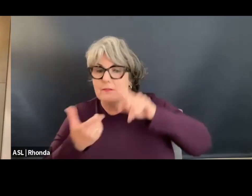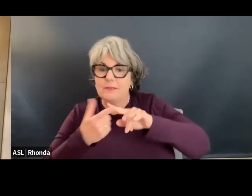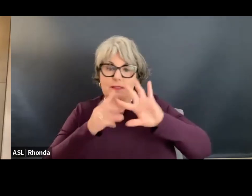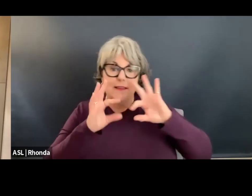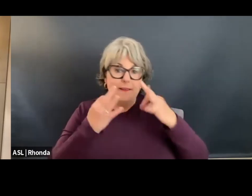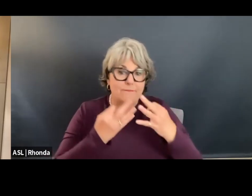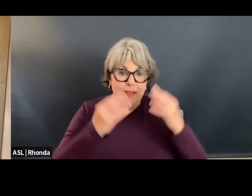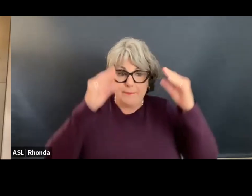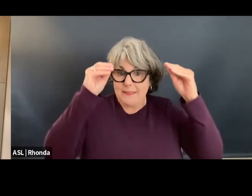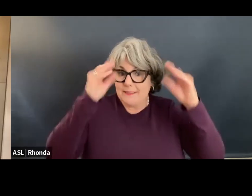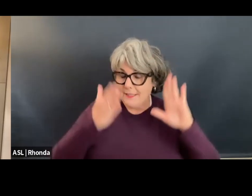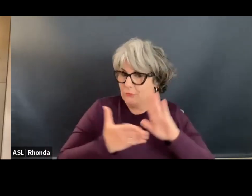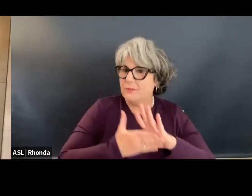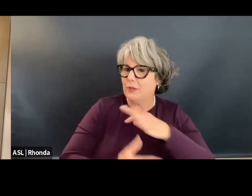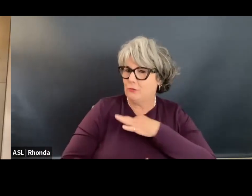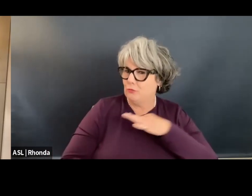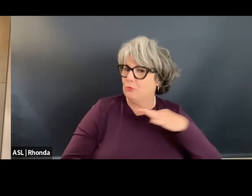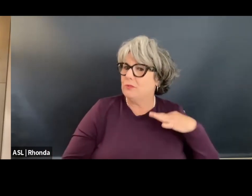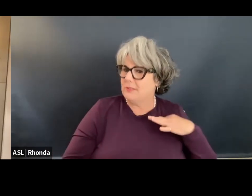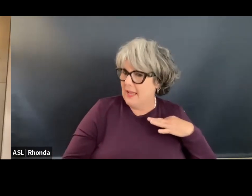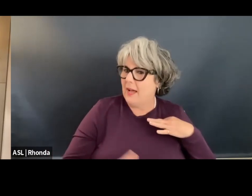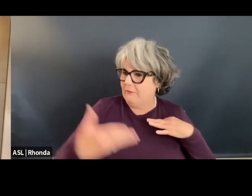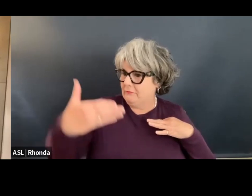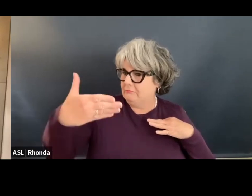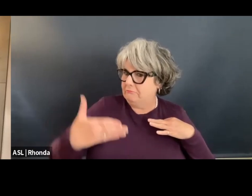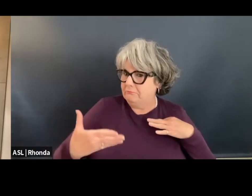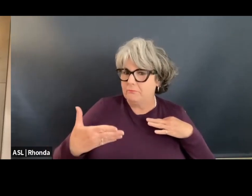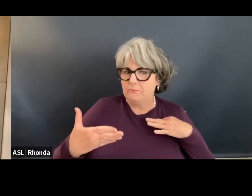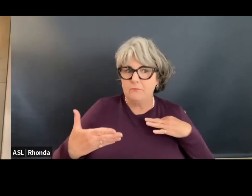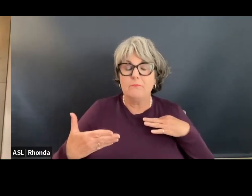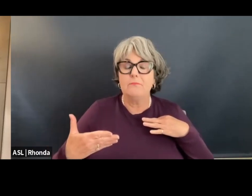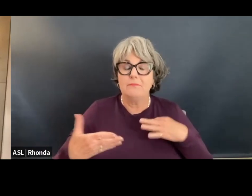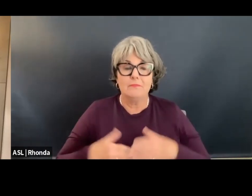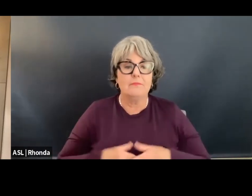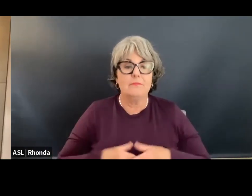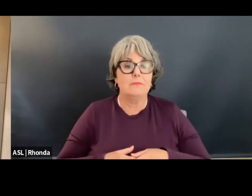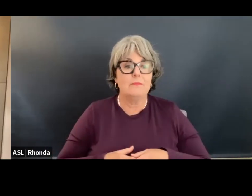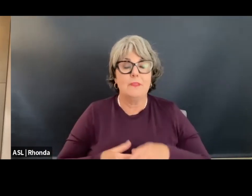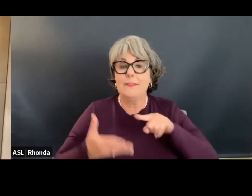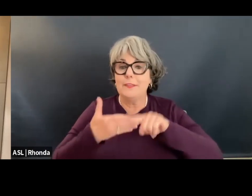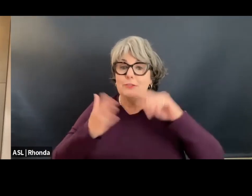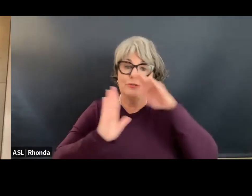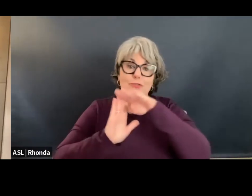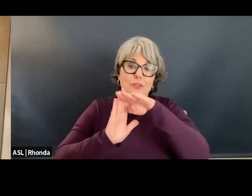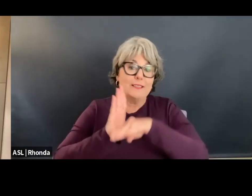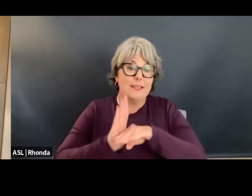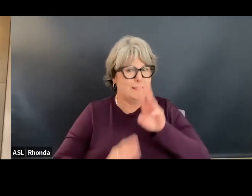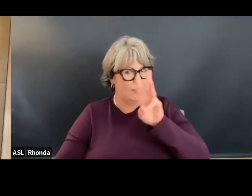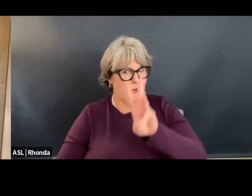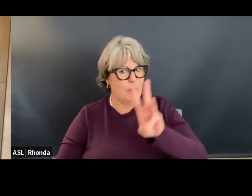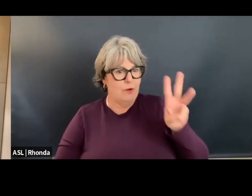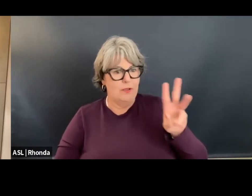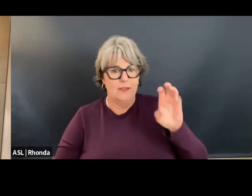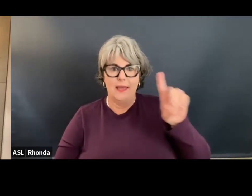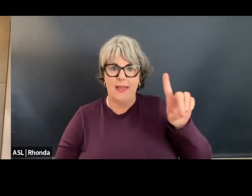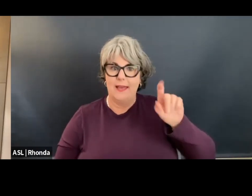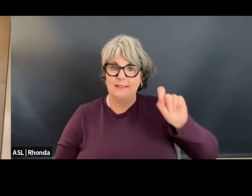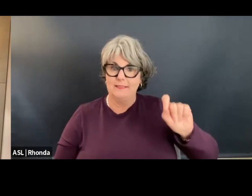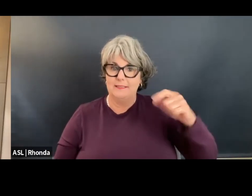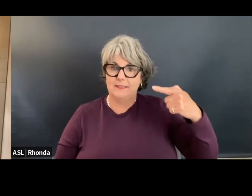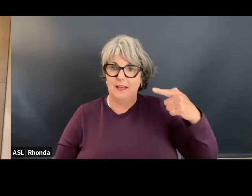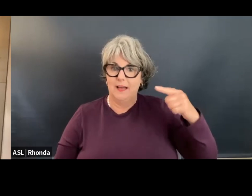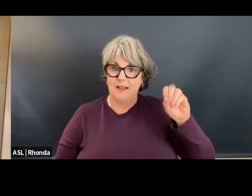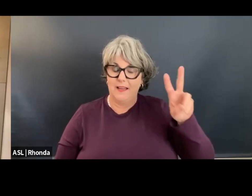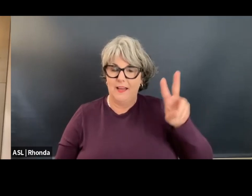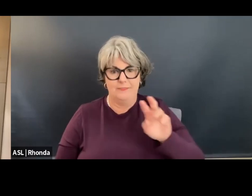teachers, and school staff. You can check out this checklist on our website, ed.gov, ed